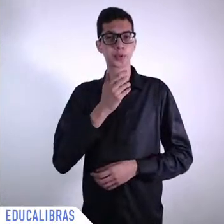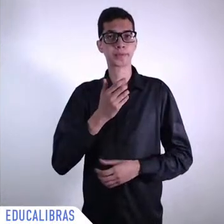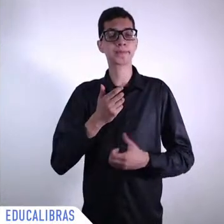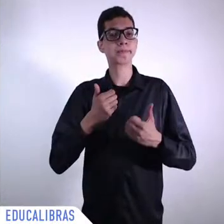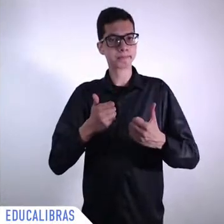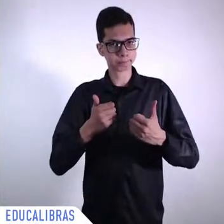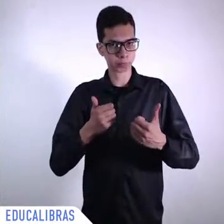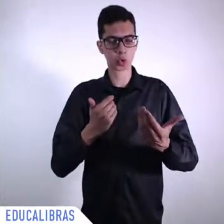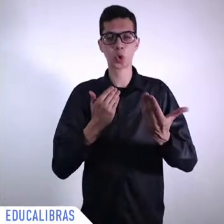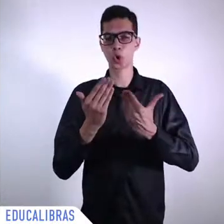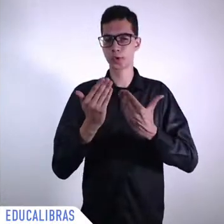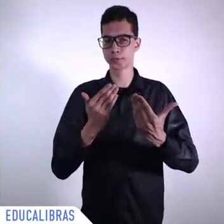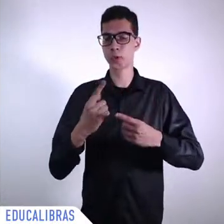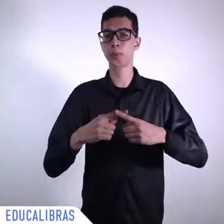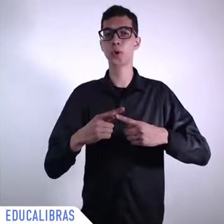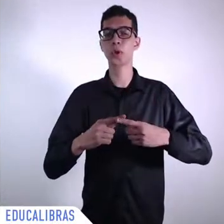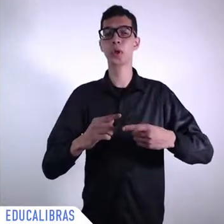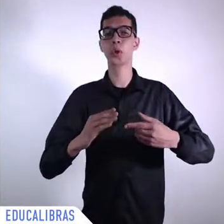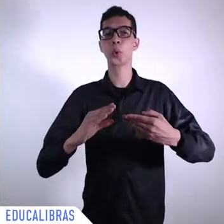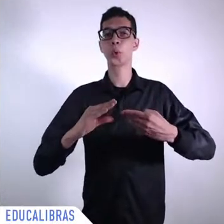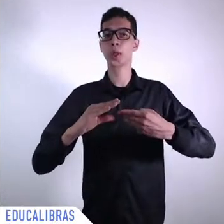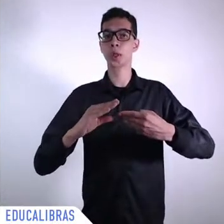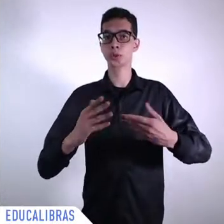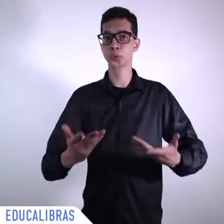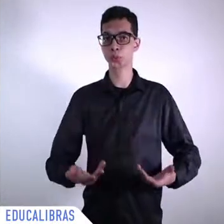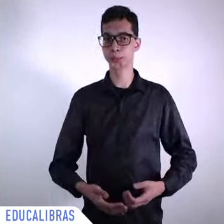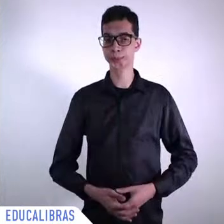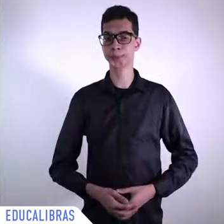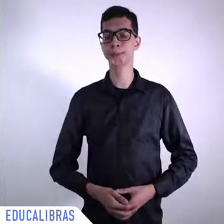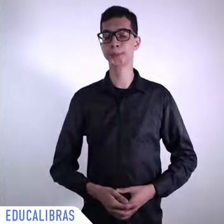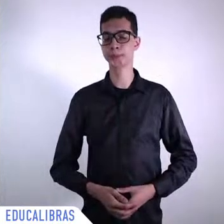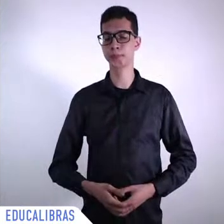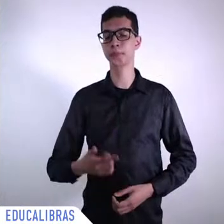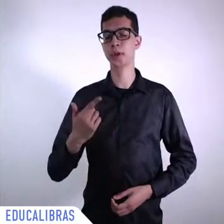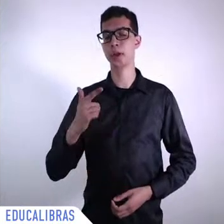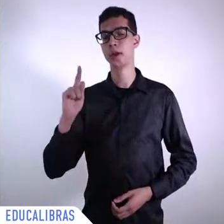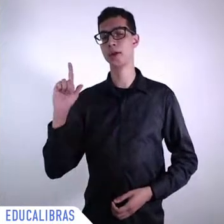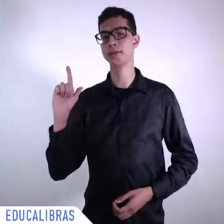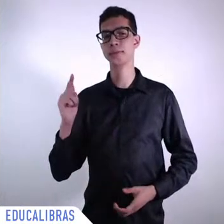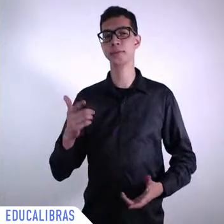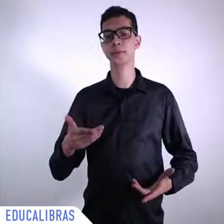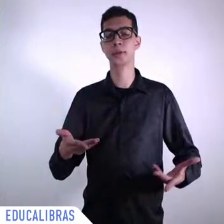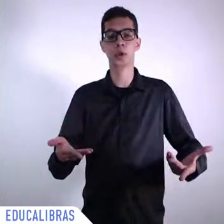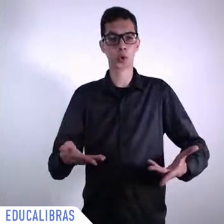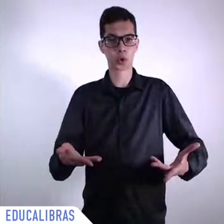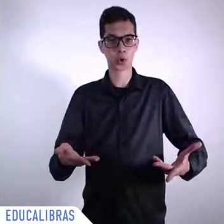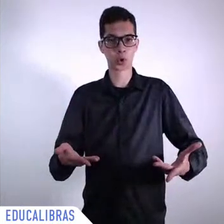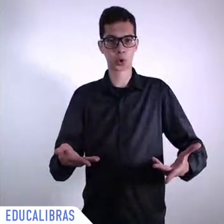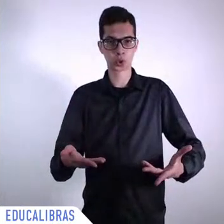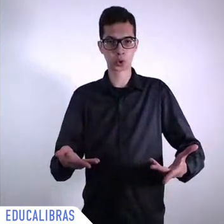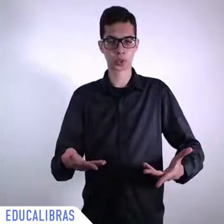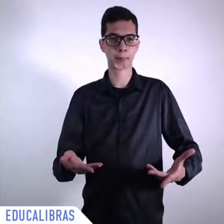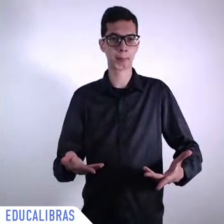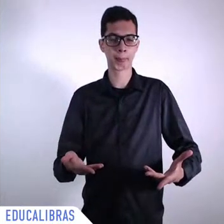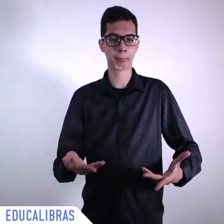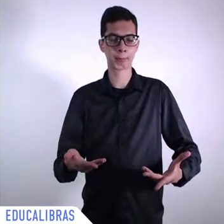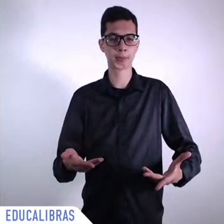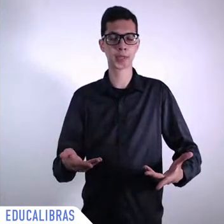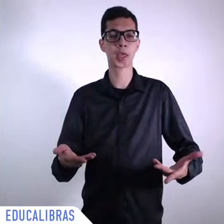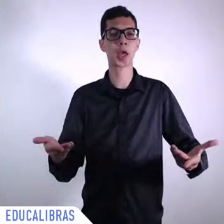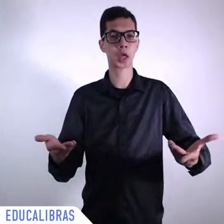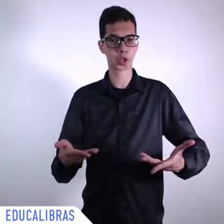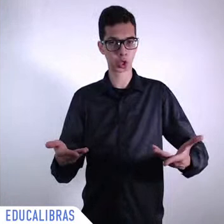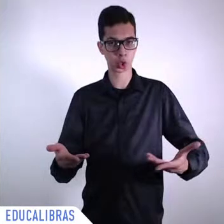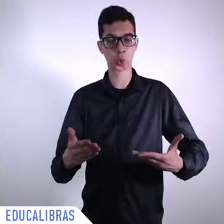responsibility to uphold the freedom of expression and UNESCO works a lot with the media in this